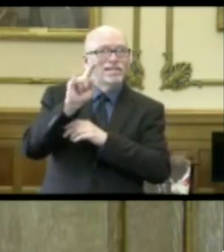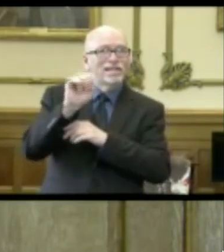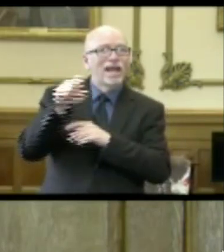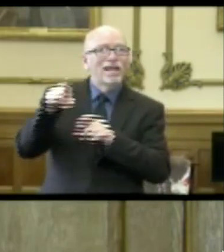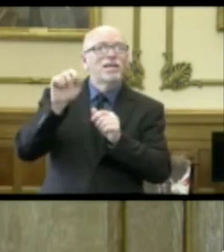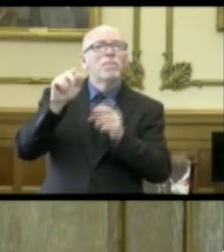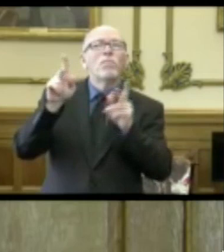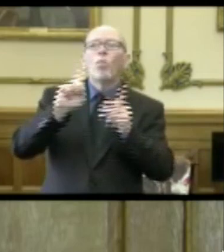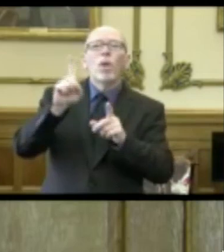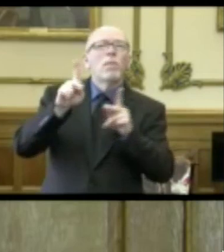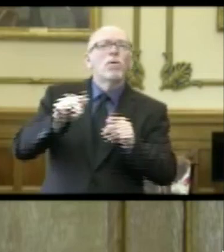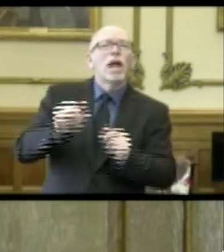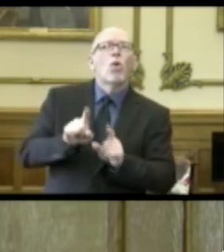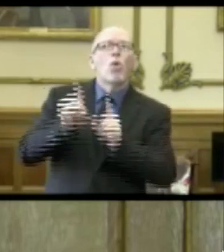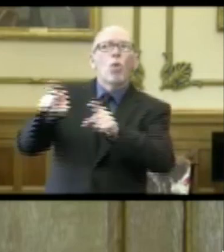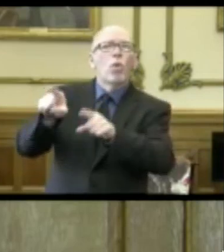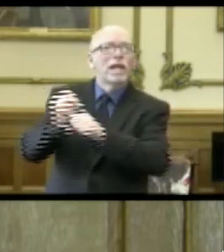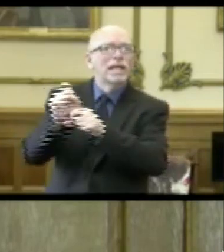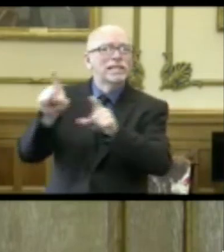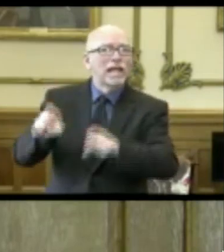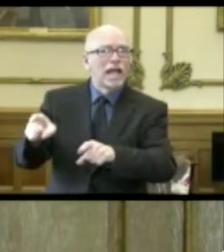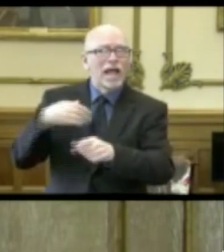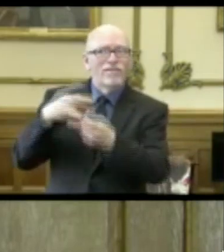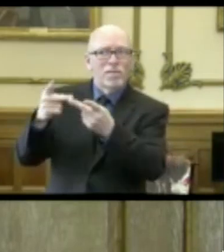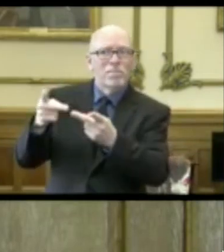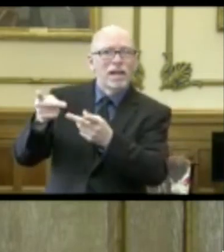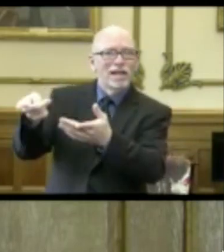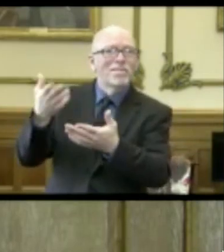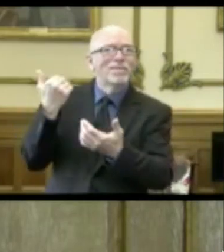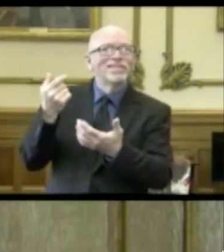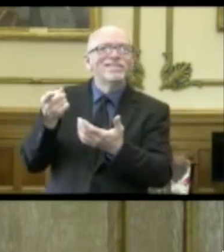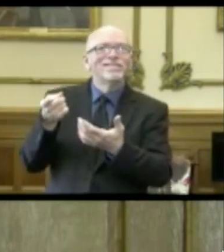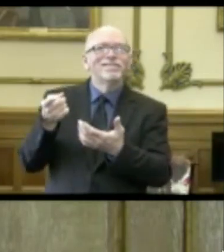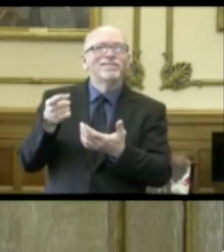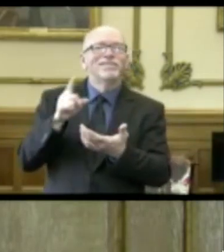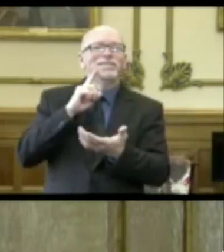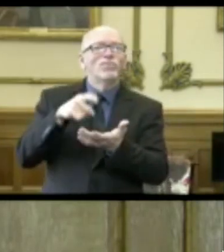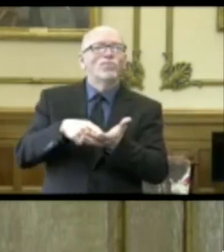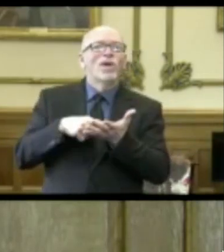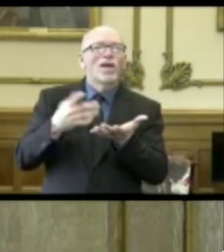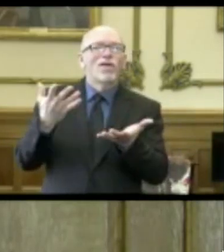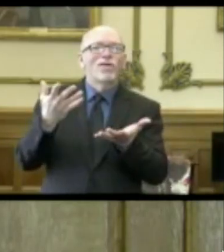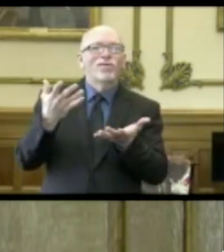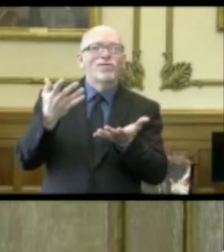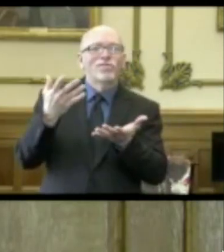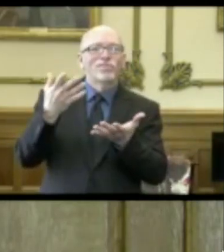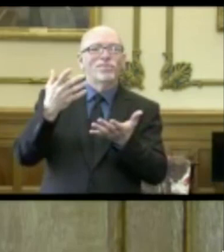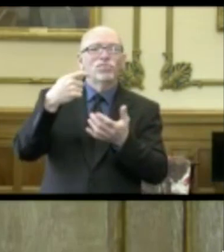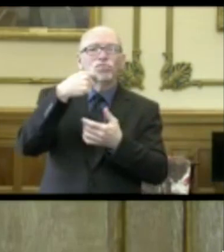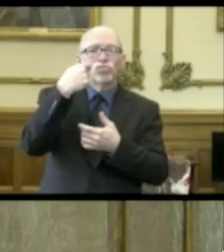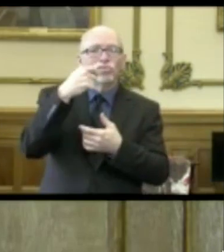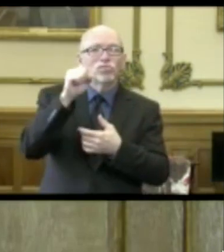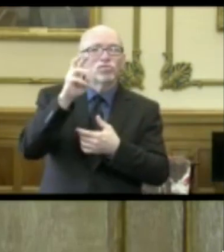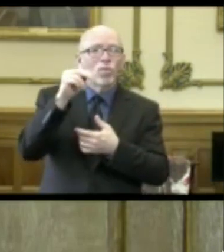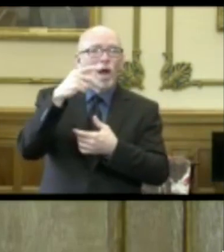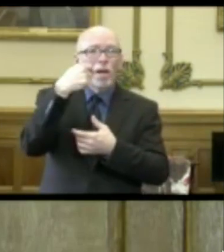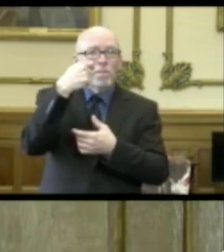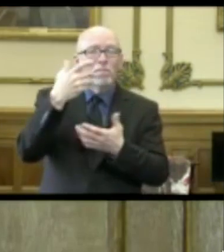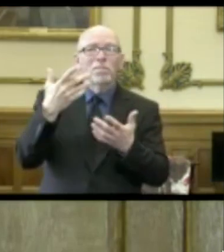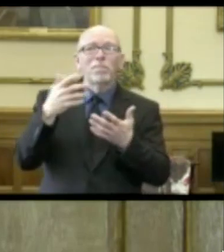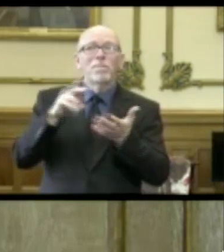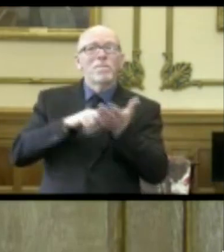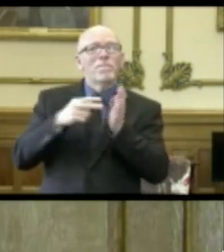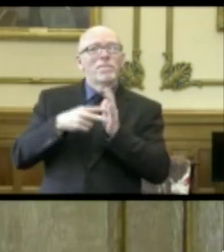can go and get tested because it is something that does still require usually a nasopharyngeal swab, which usually requires the